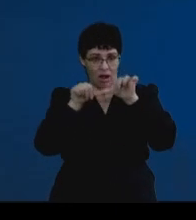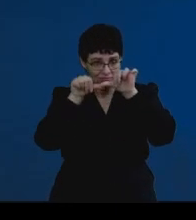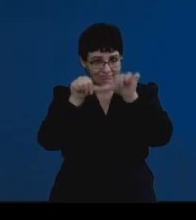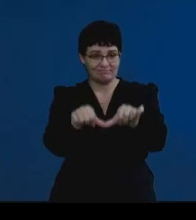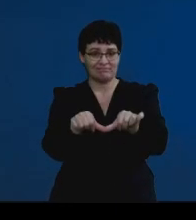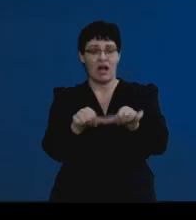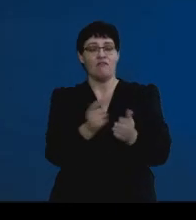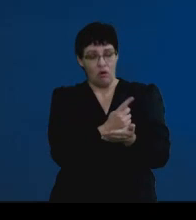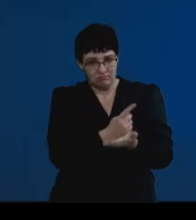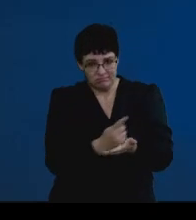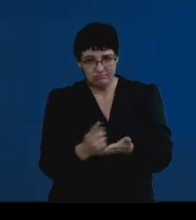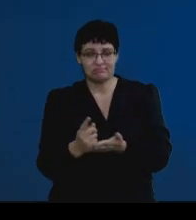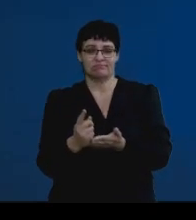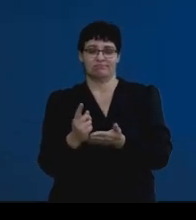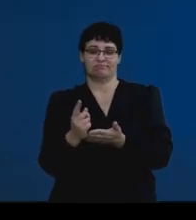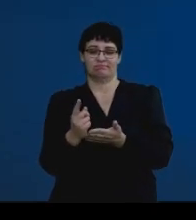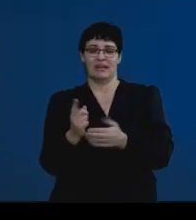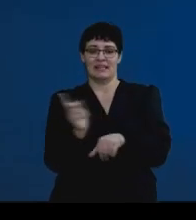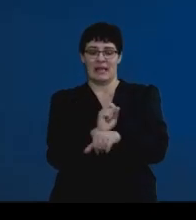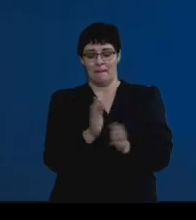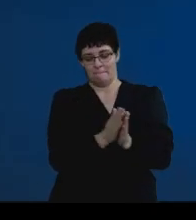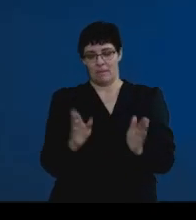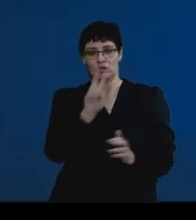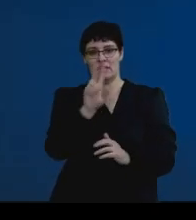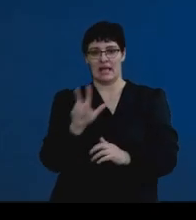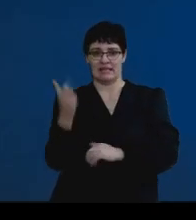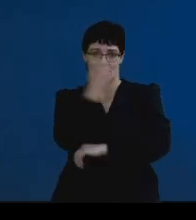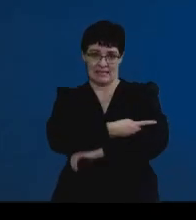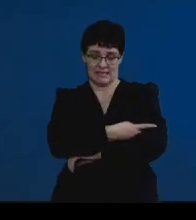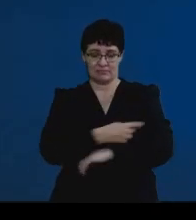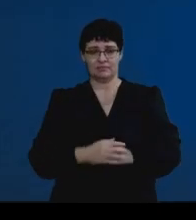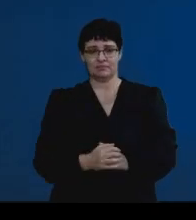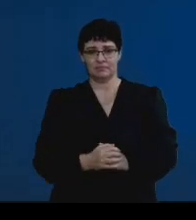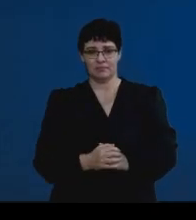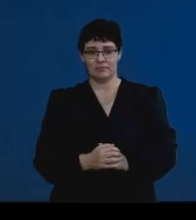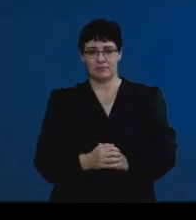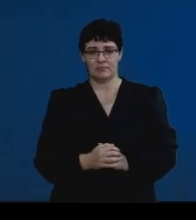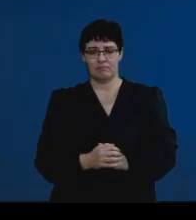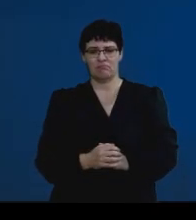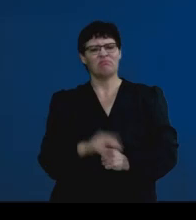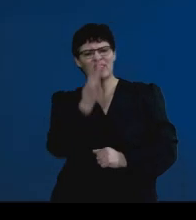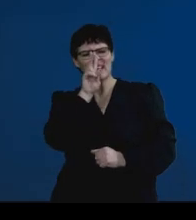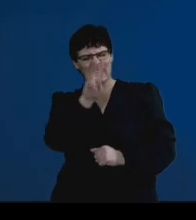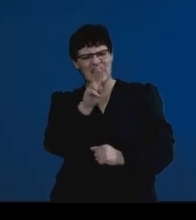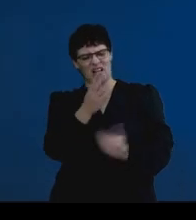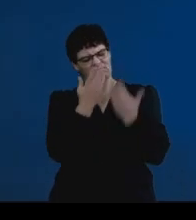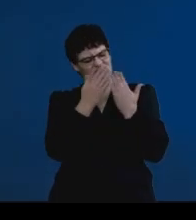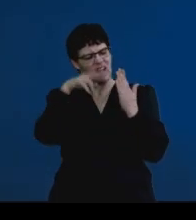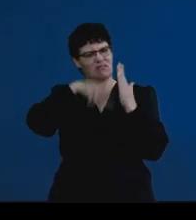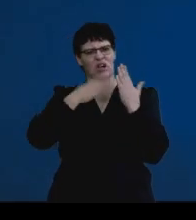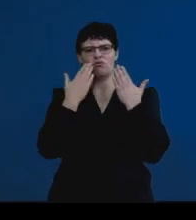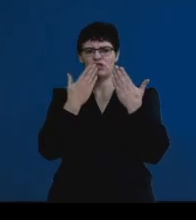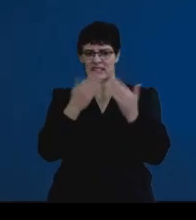for the duration of that period. Now, you would have seen in your lessons that a